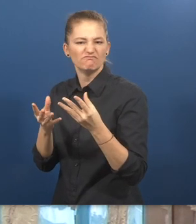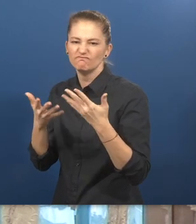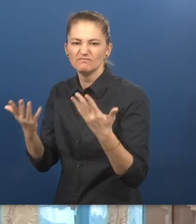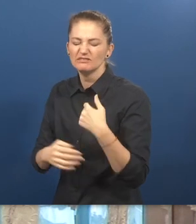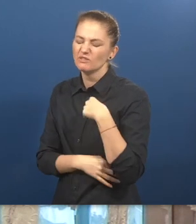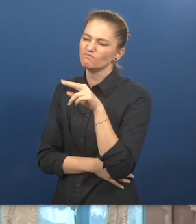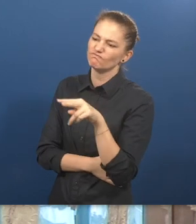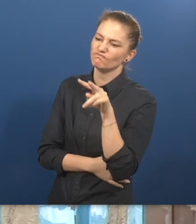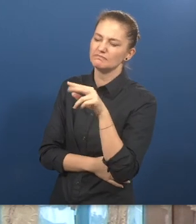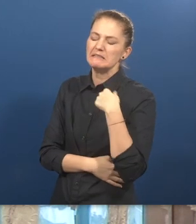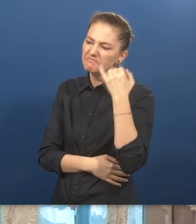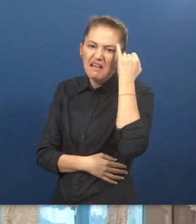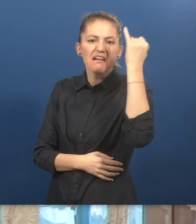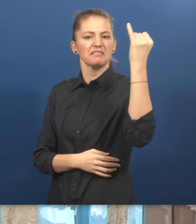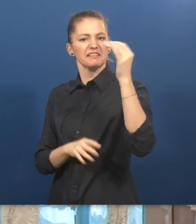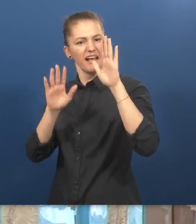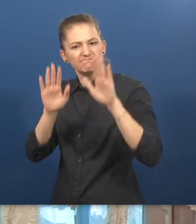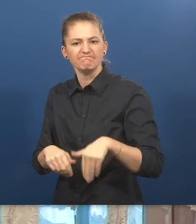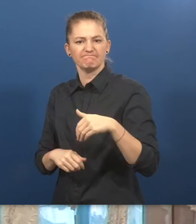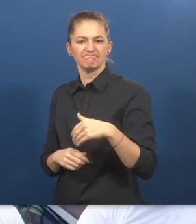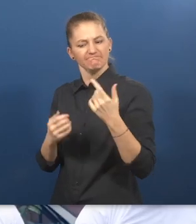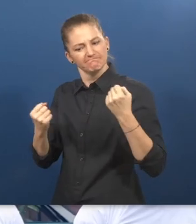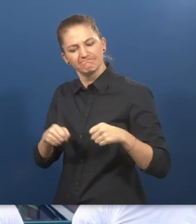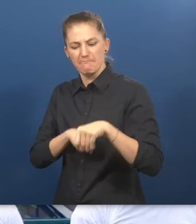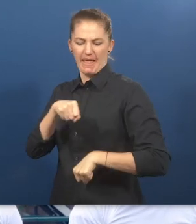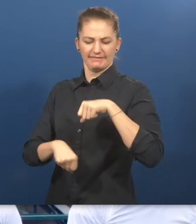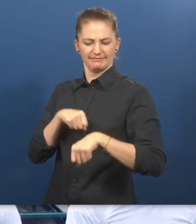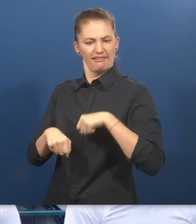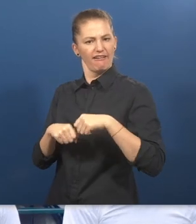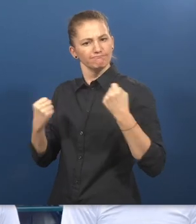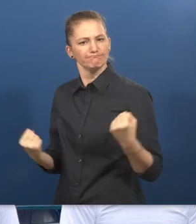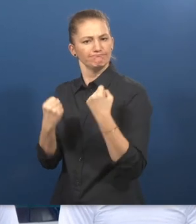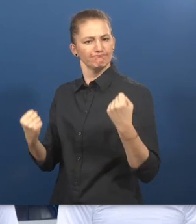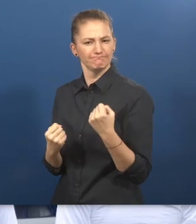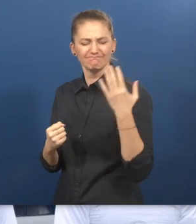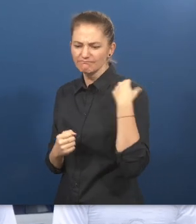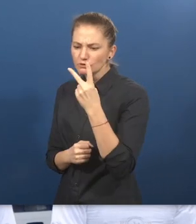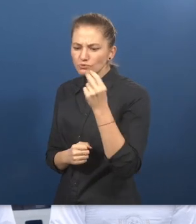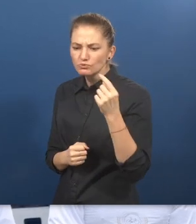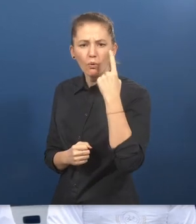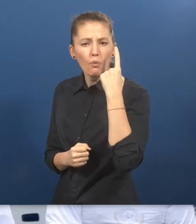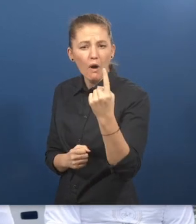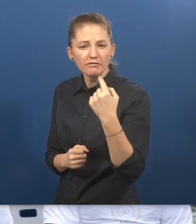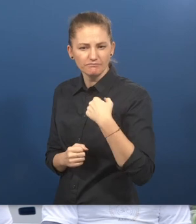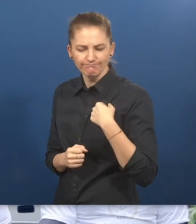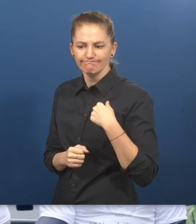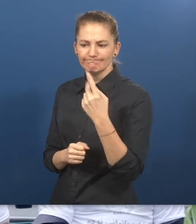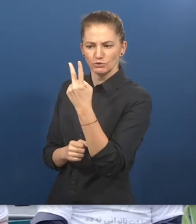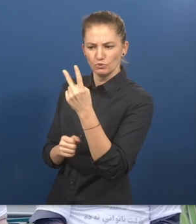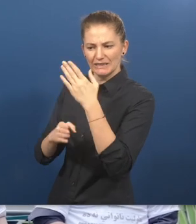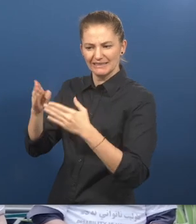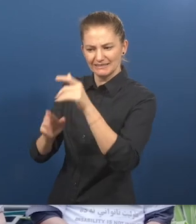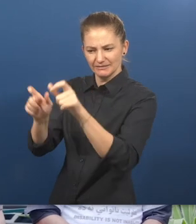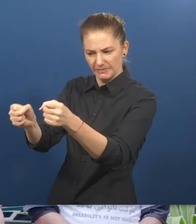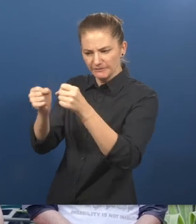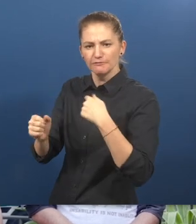came up with ideas of bicycle rehabilitation. For the first time, I trained two PWDs under this idea in 2001.